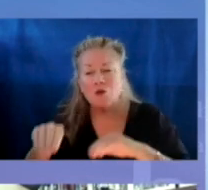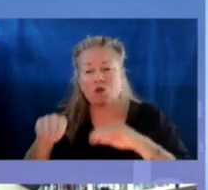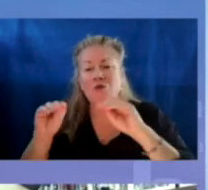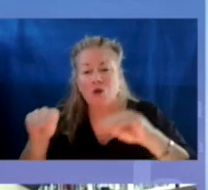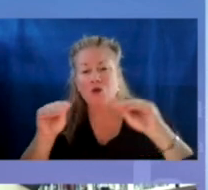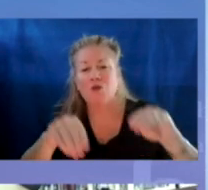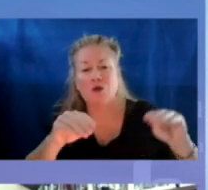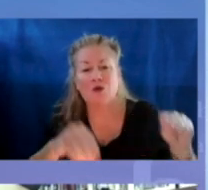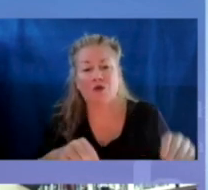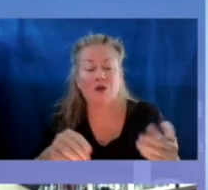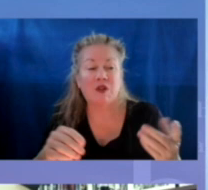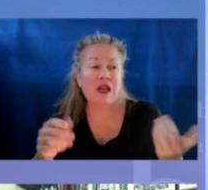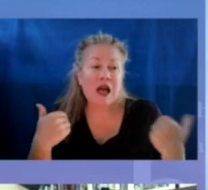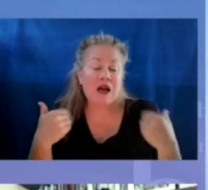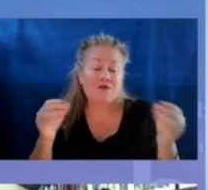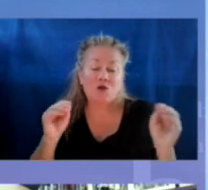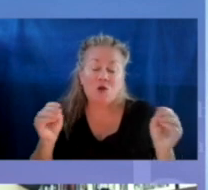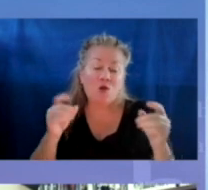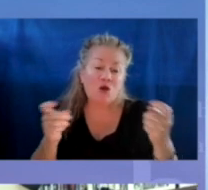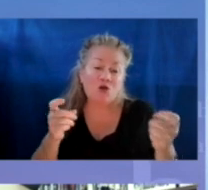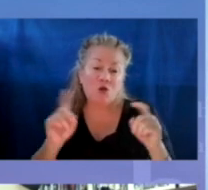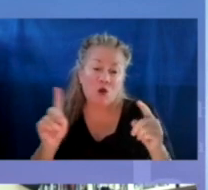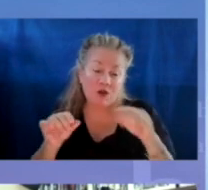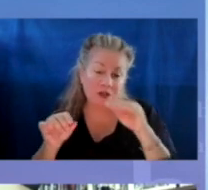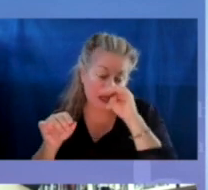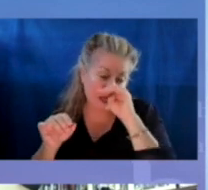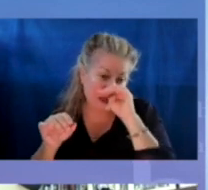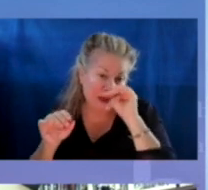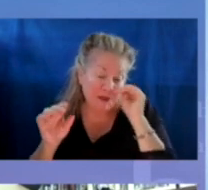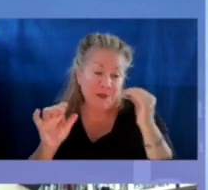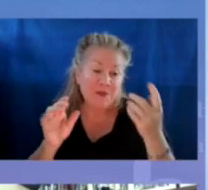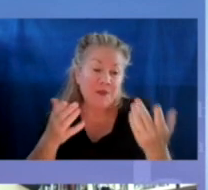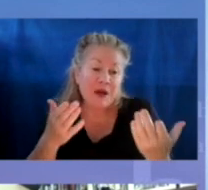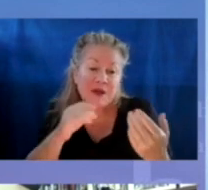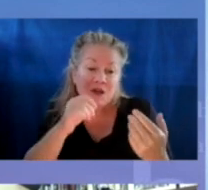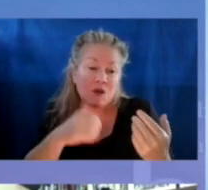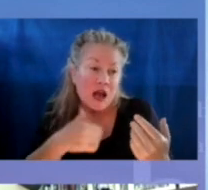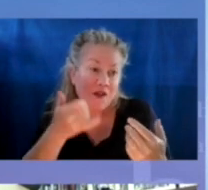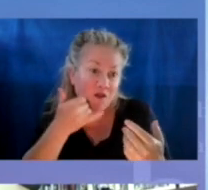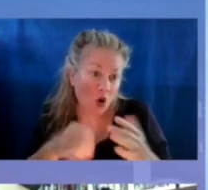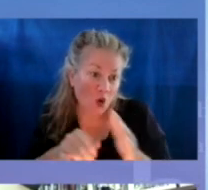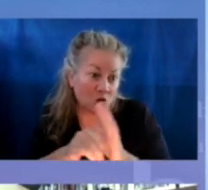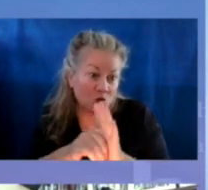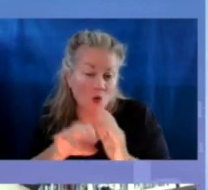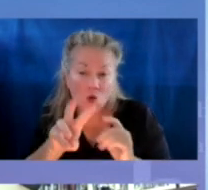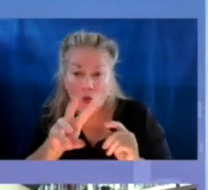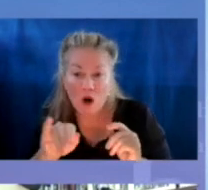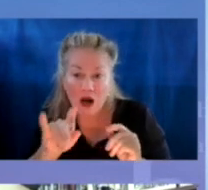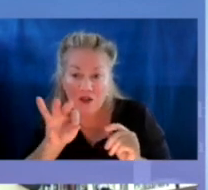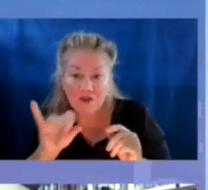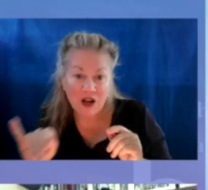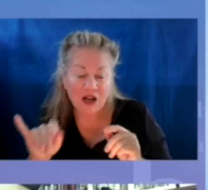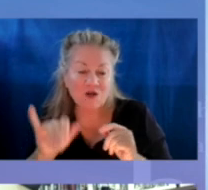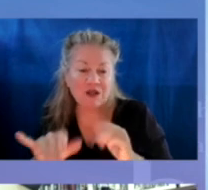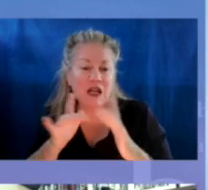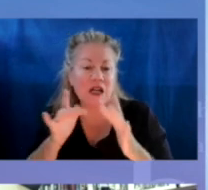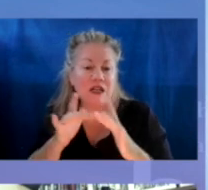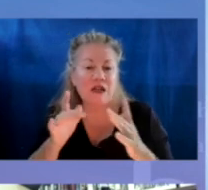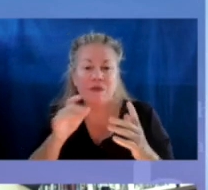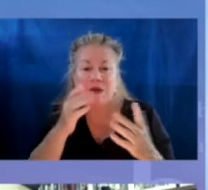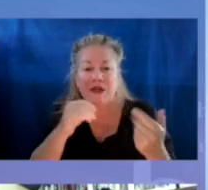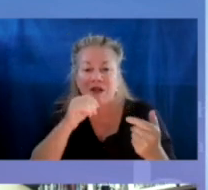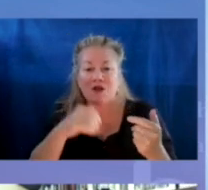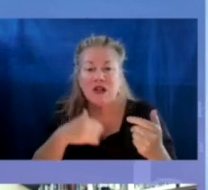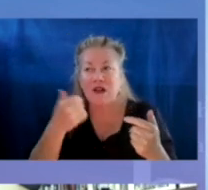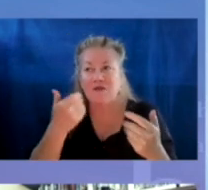place to place. They have little to no control over where they're staying. They may not have phones or Wi-Fi or other means to stay in touch.